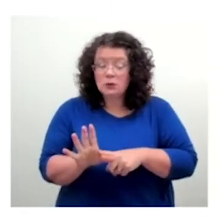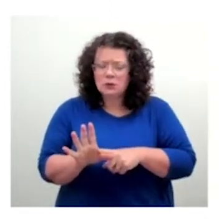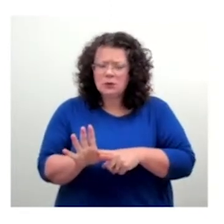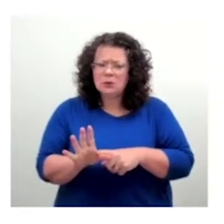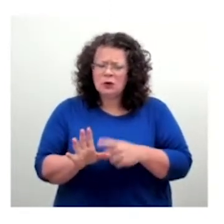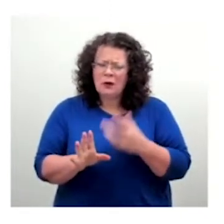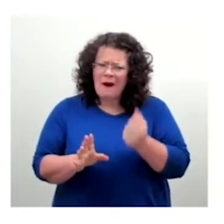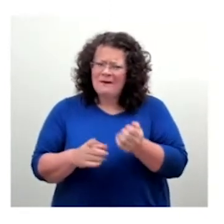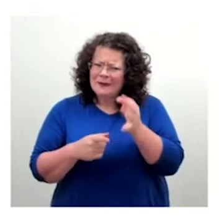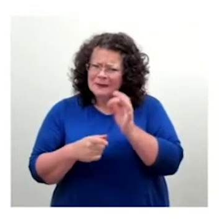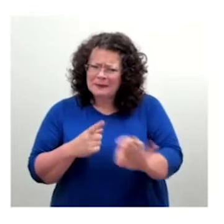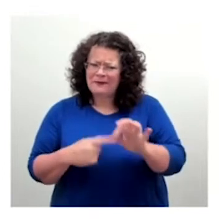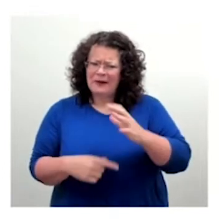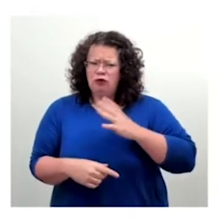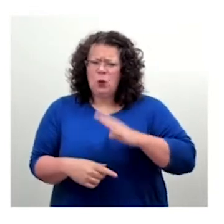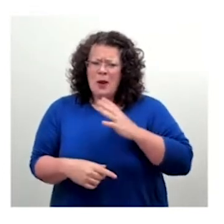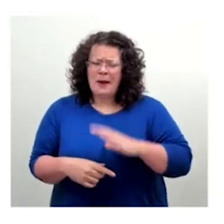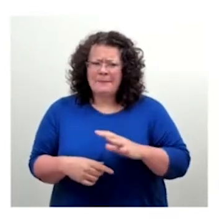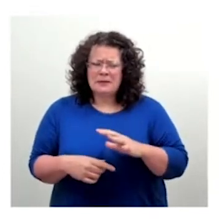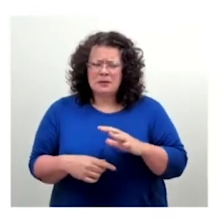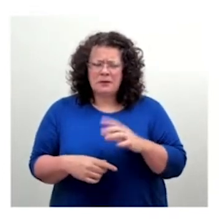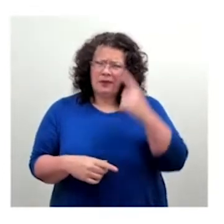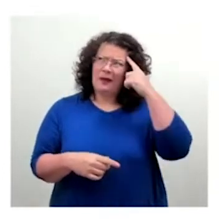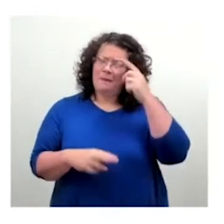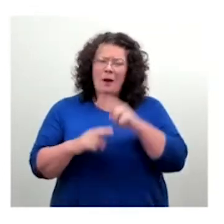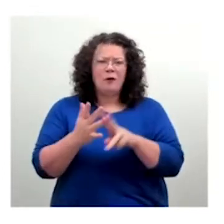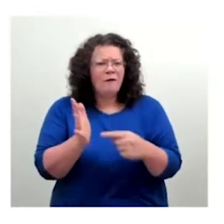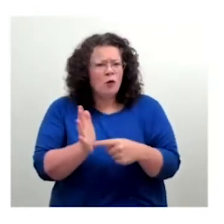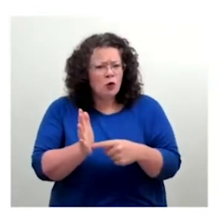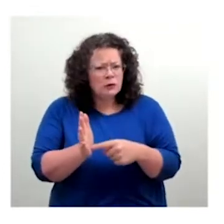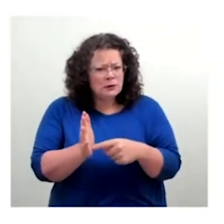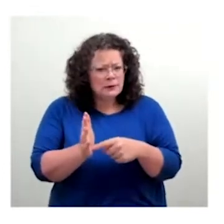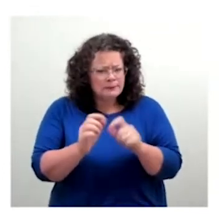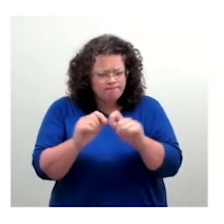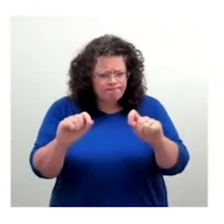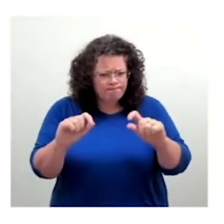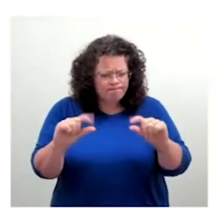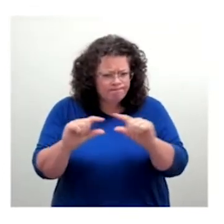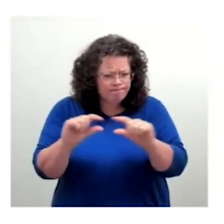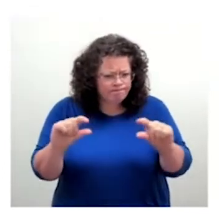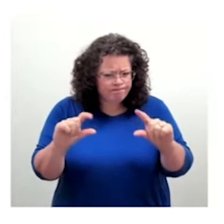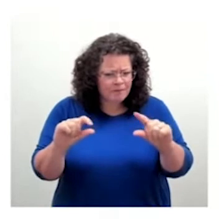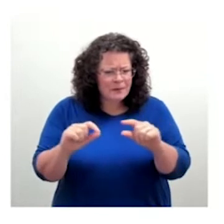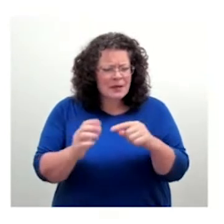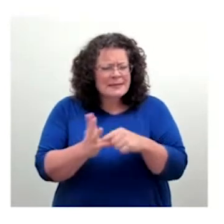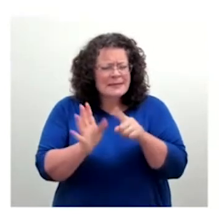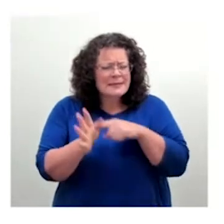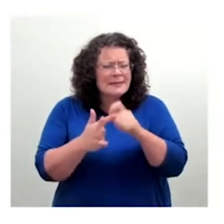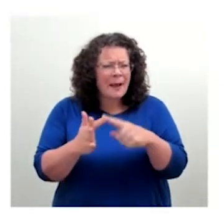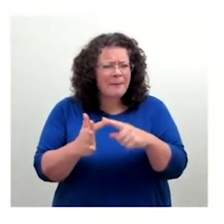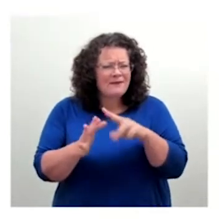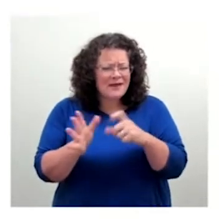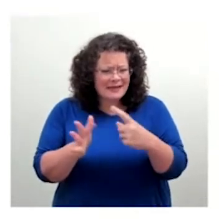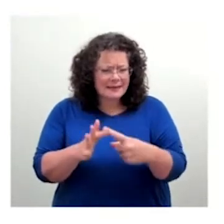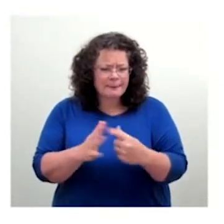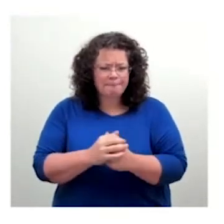by and large. And for us, it was important in workshops with the BBC,